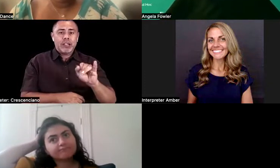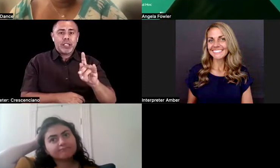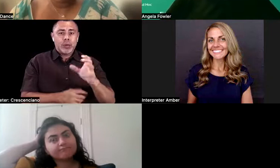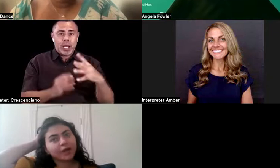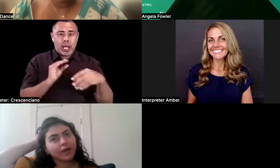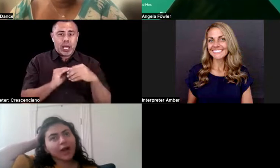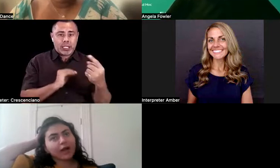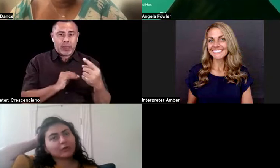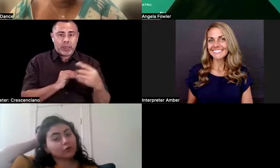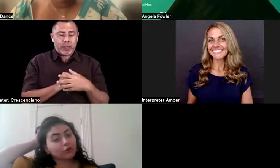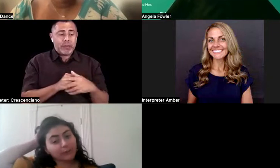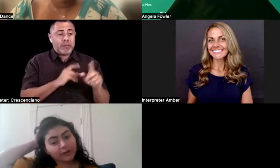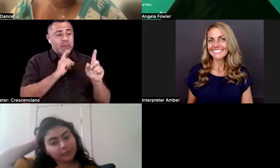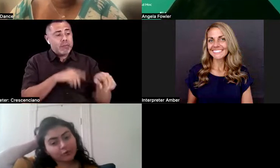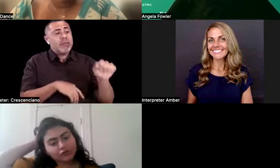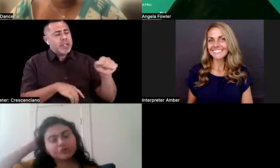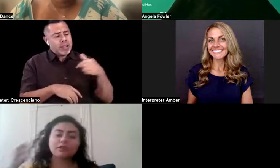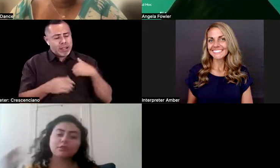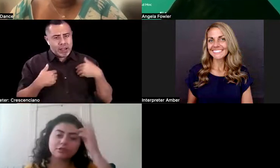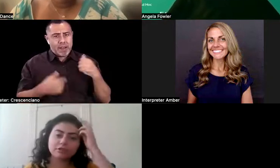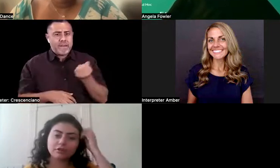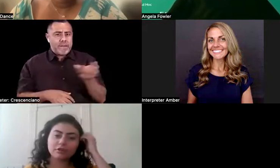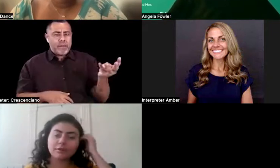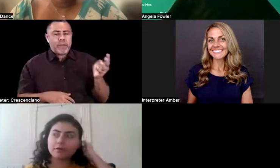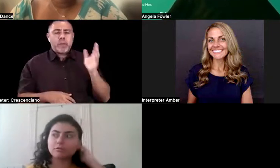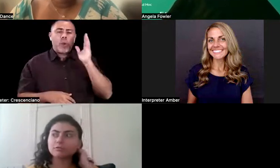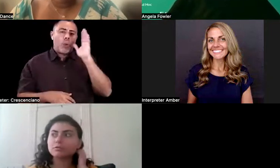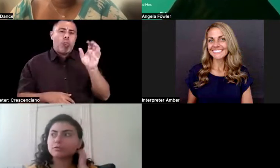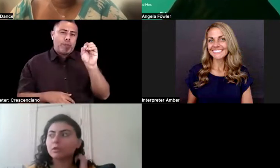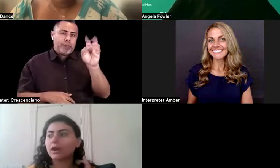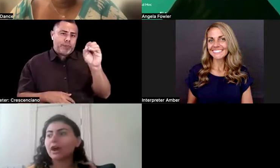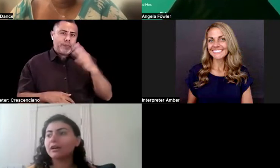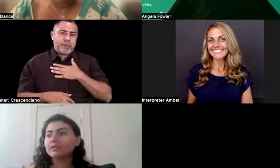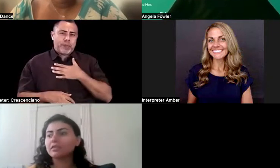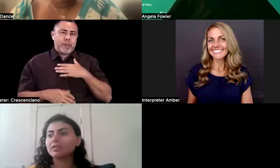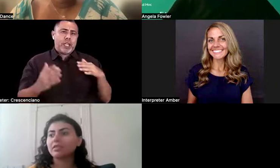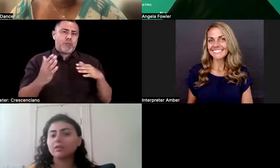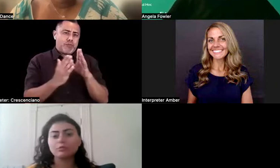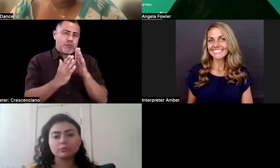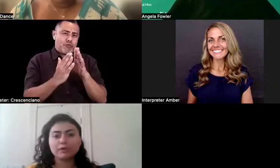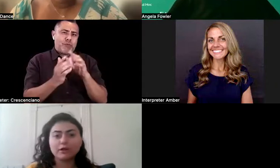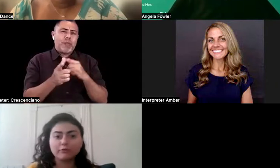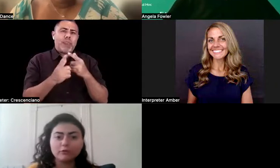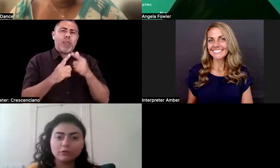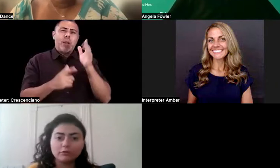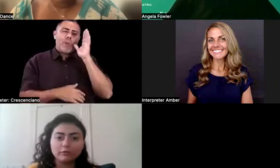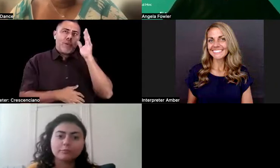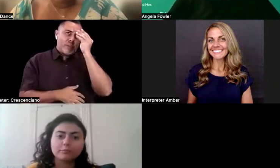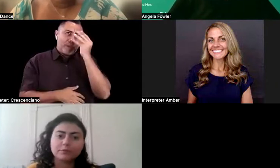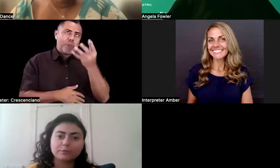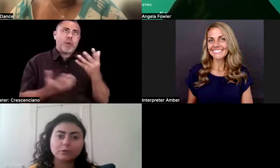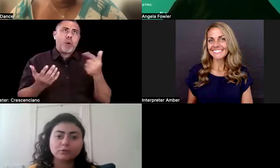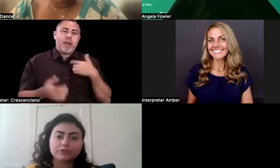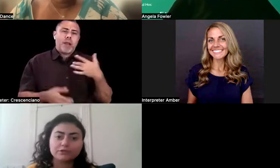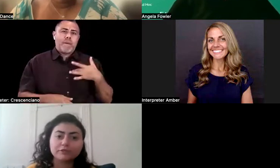I want to talk about my approaches, and I want to talk about what I think would be helpful for